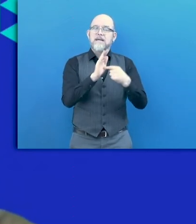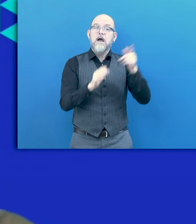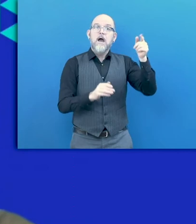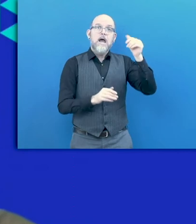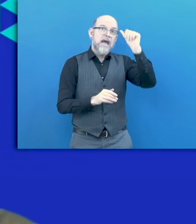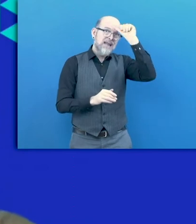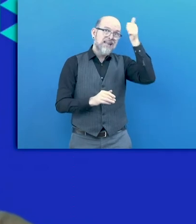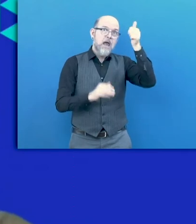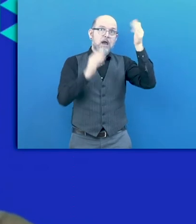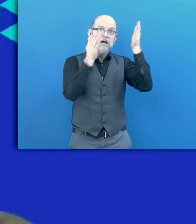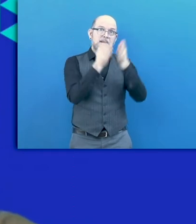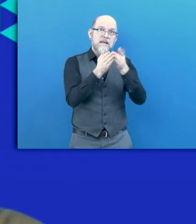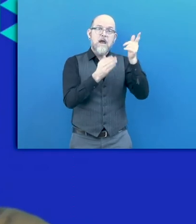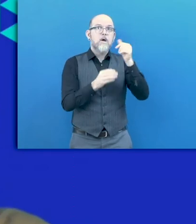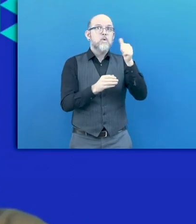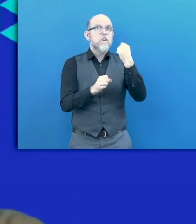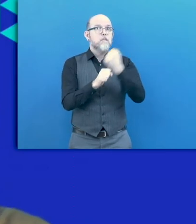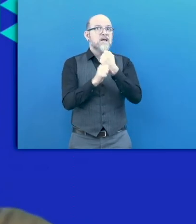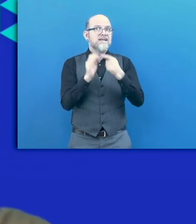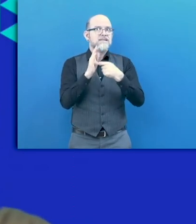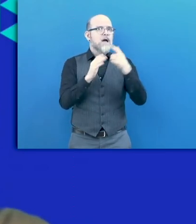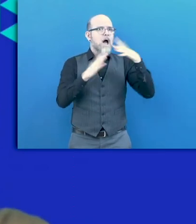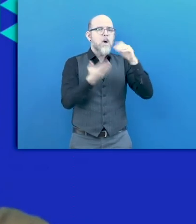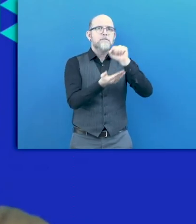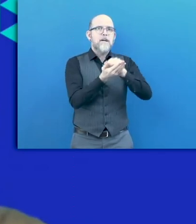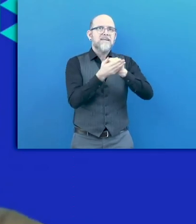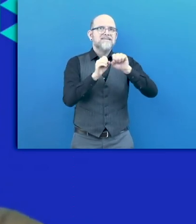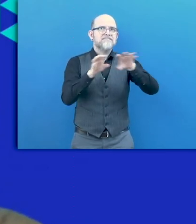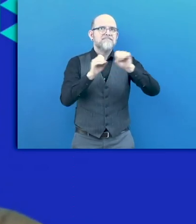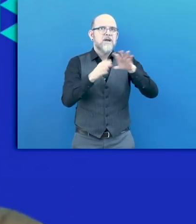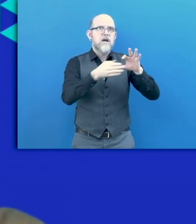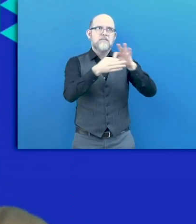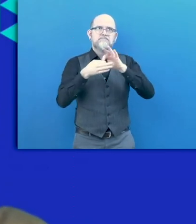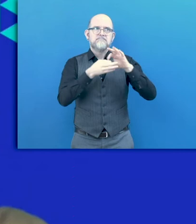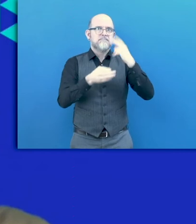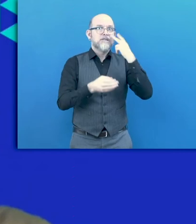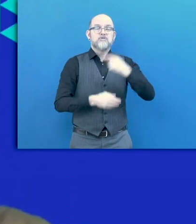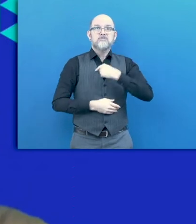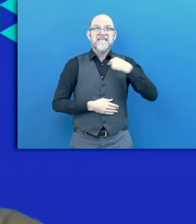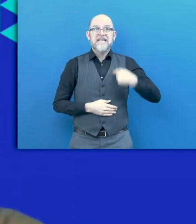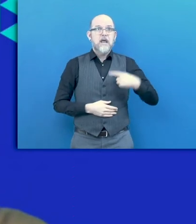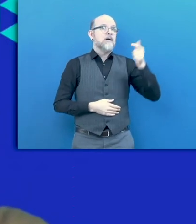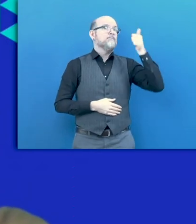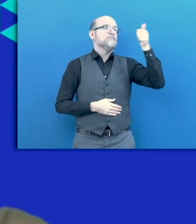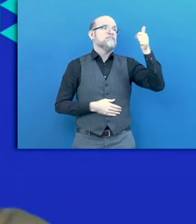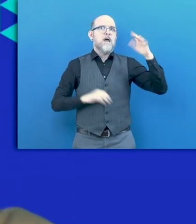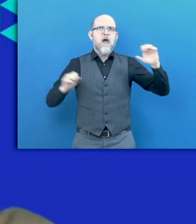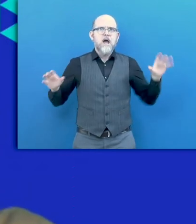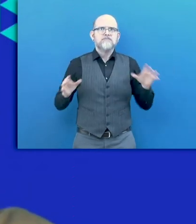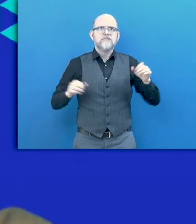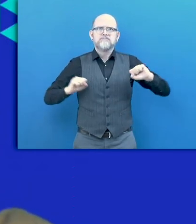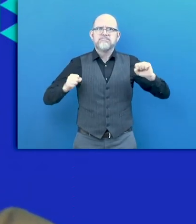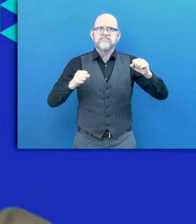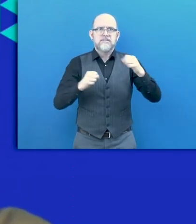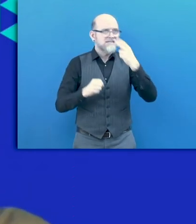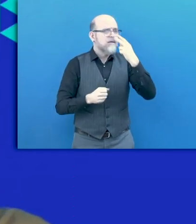of companies in context of the pandemic. The Chinese network continued to be very active, etc. So a lot of good